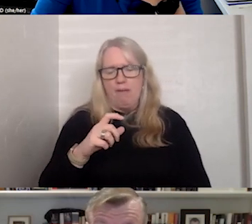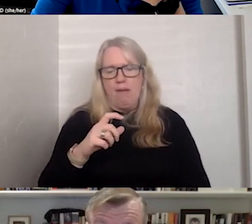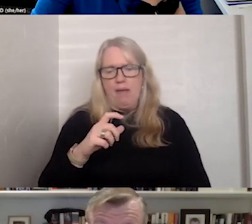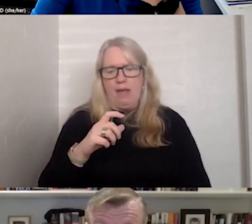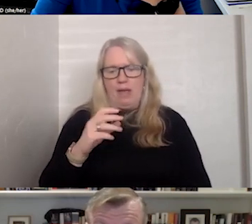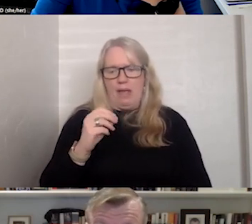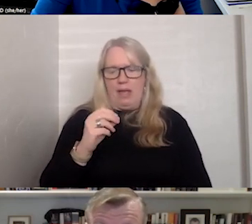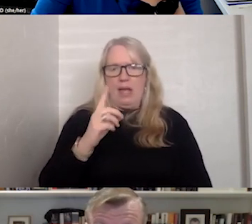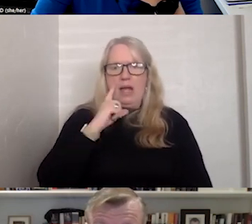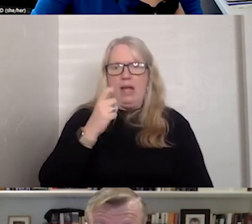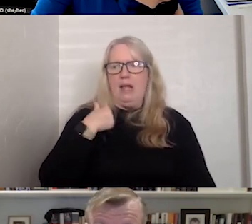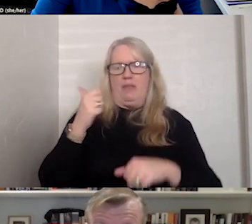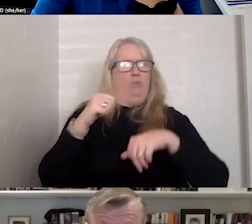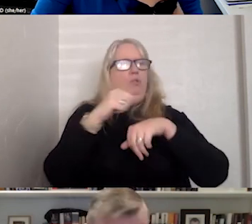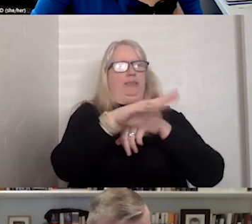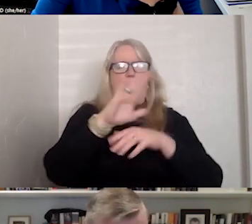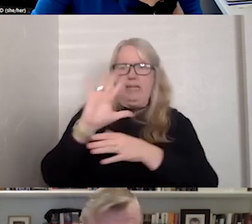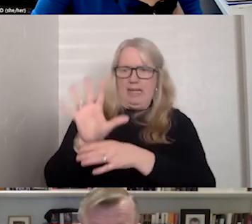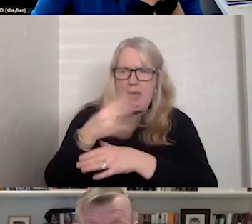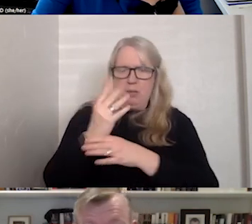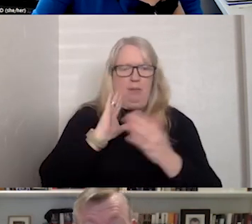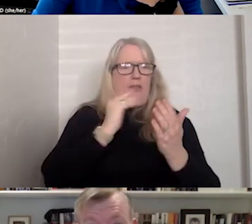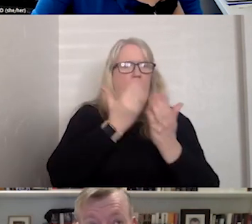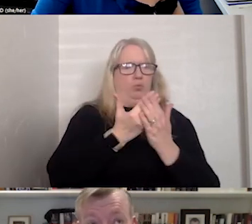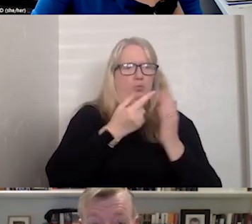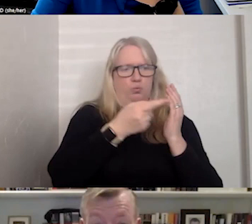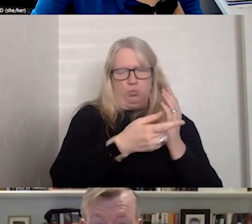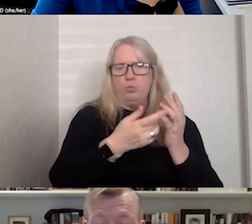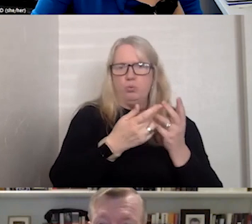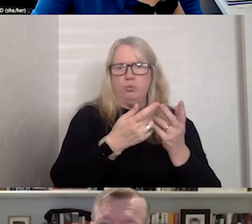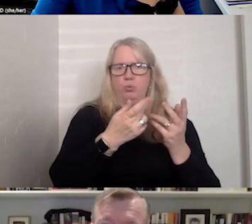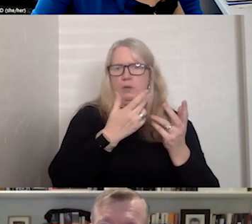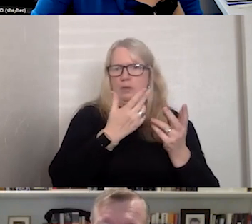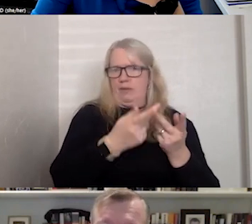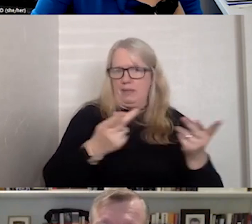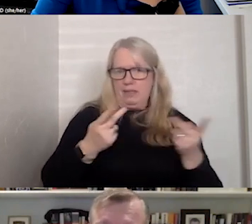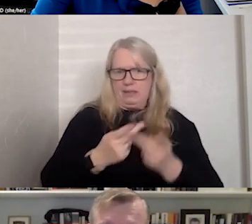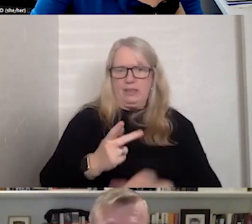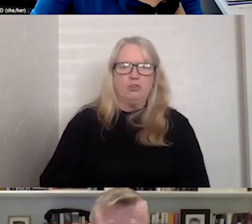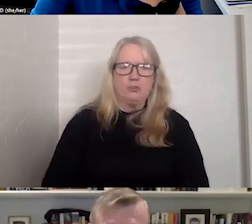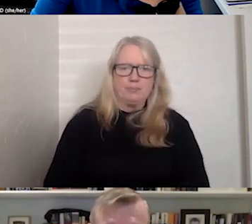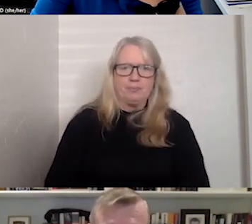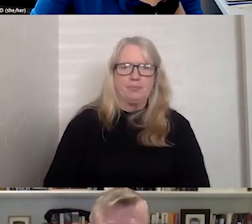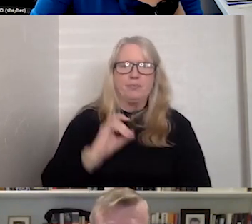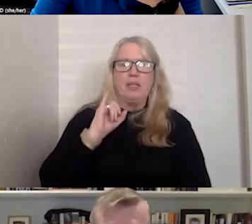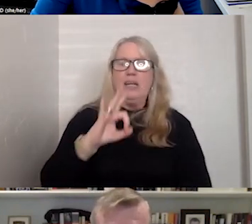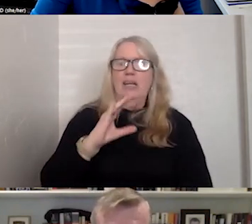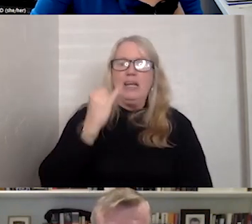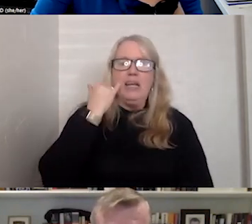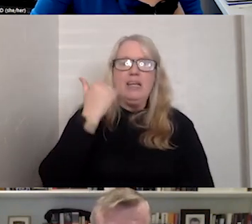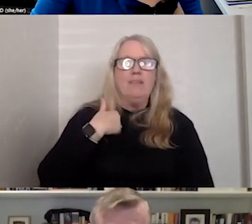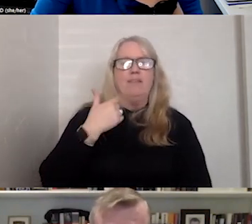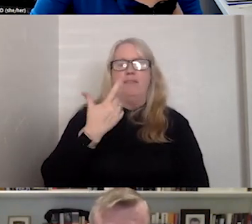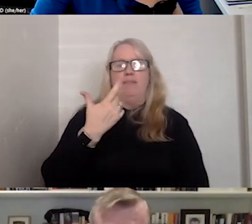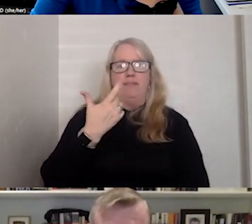send police and ambulance to that where required to that destination. And if there's a firearm involved,